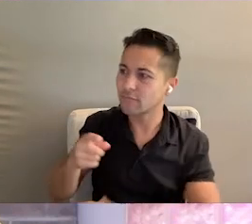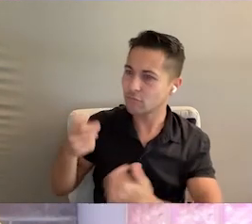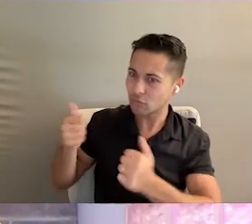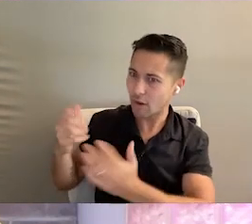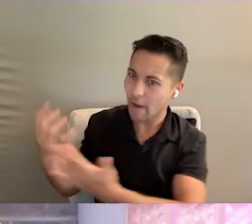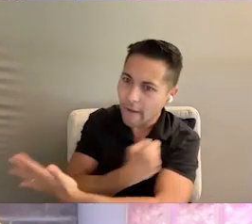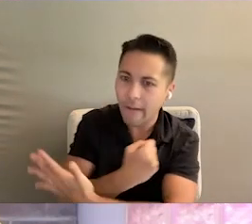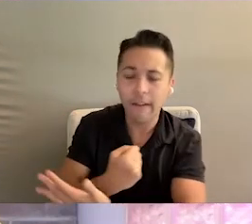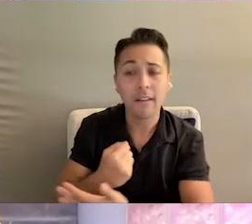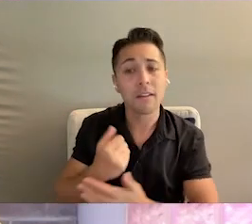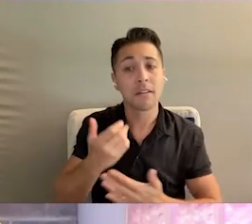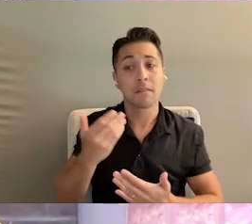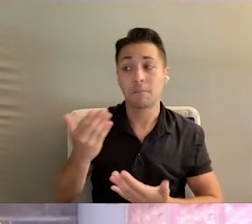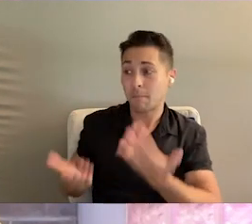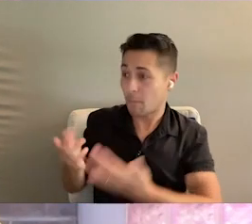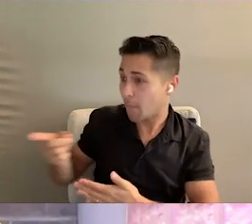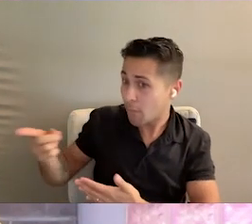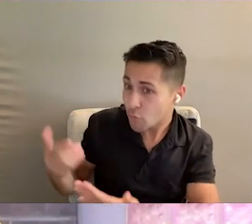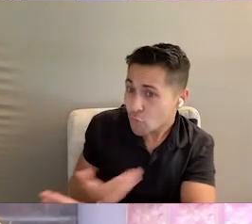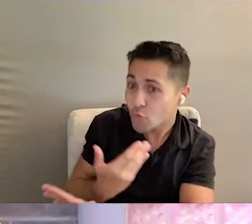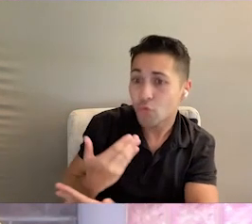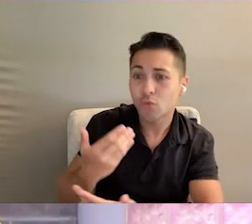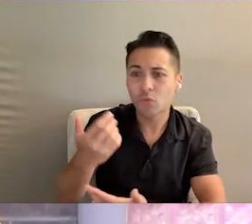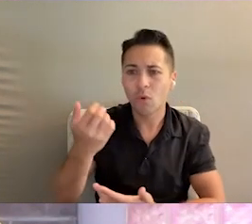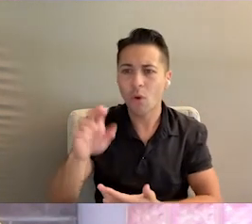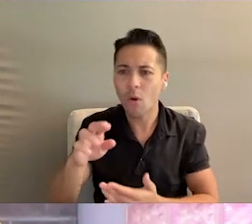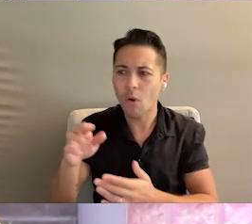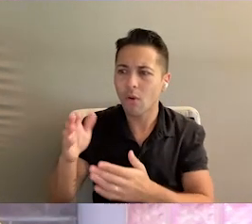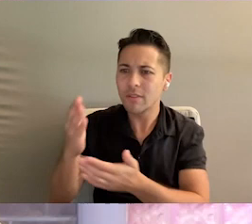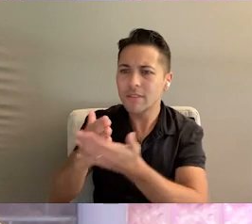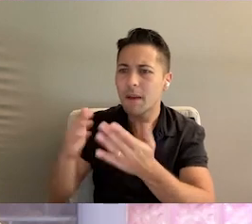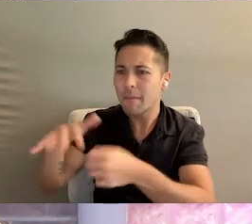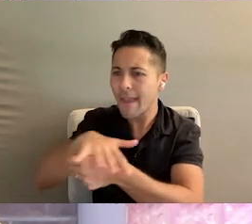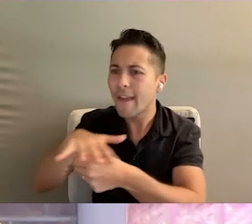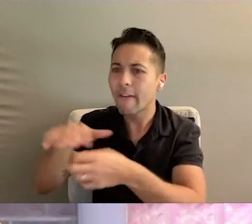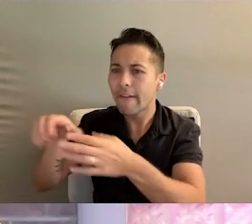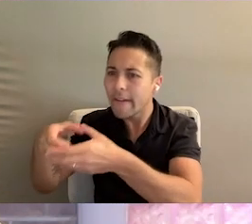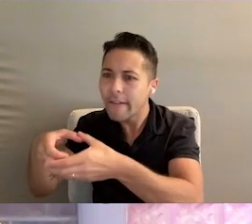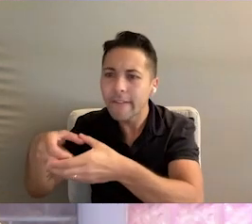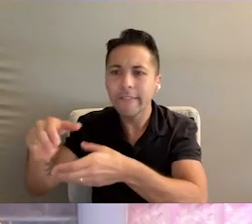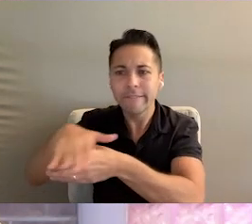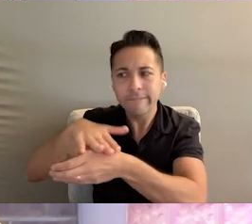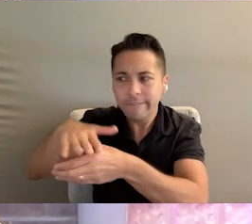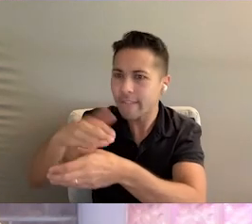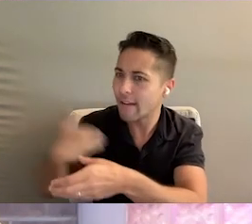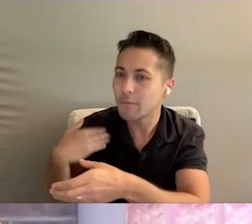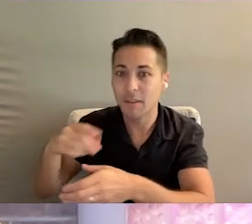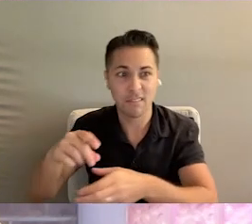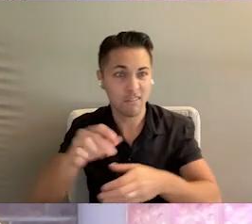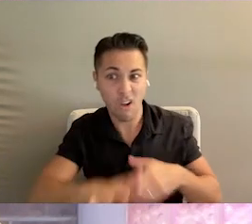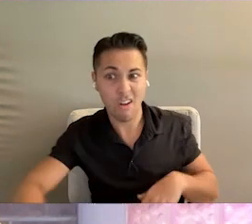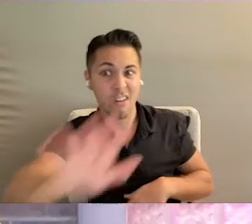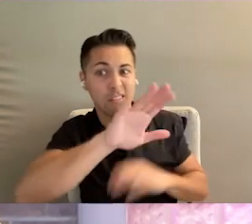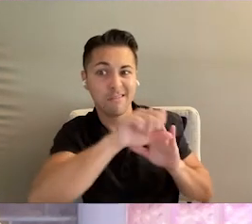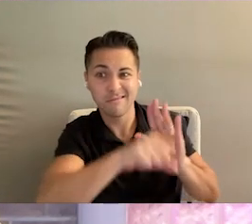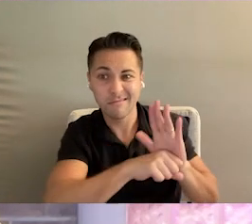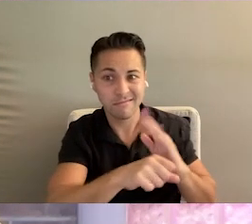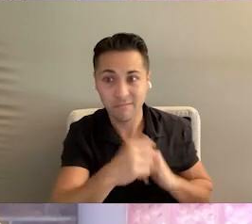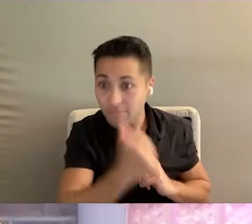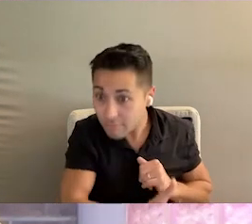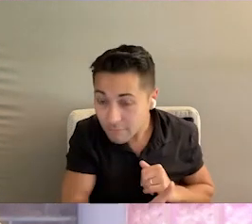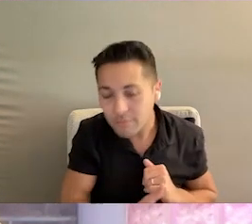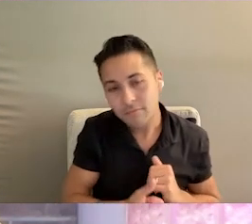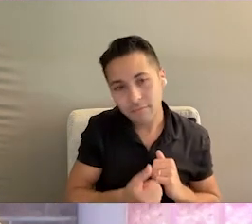that may be new or that may exist within pockets of the state, but not comprehensively. A couple weekends ago,